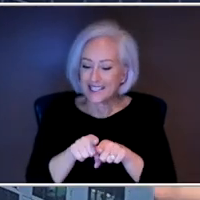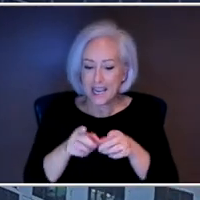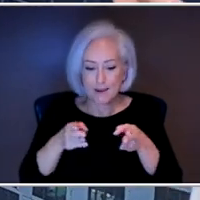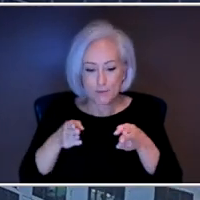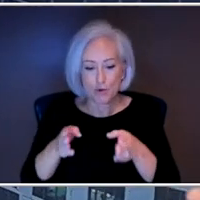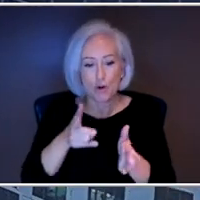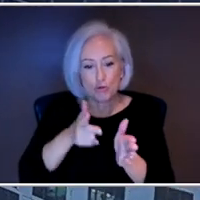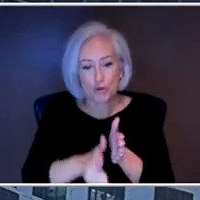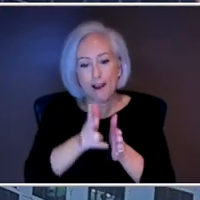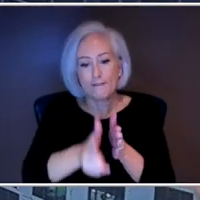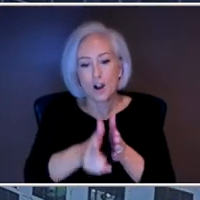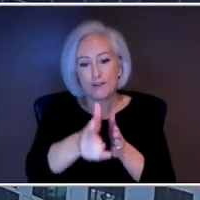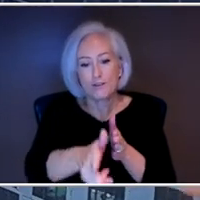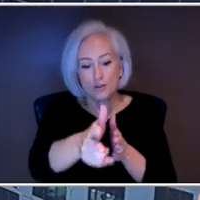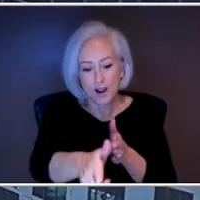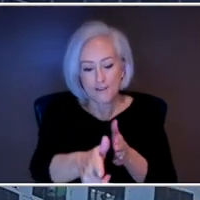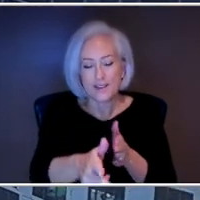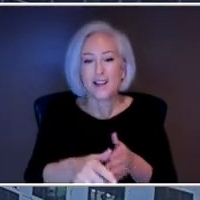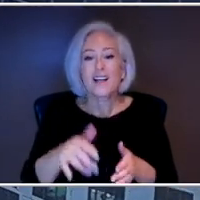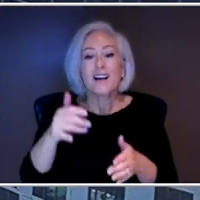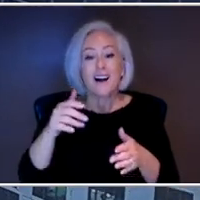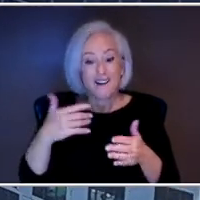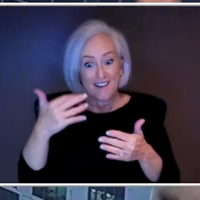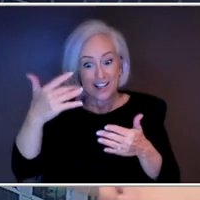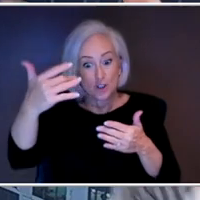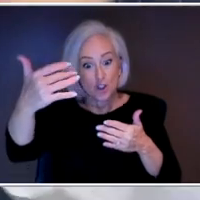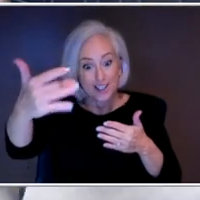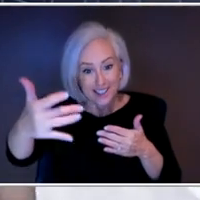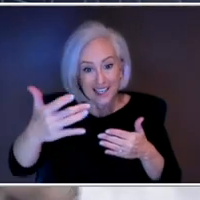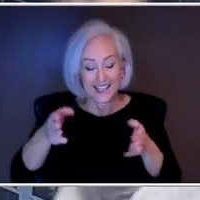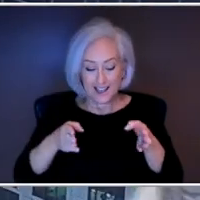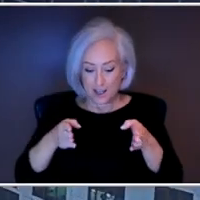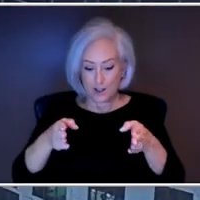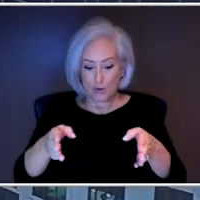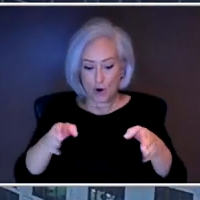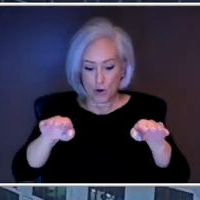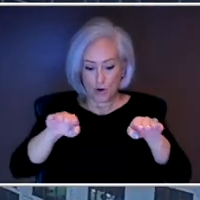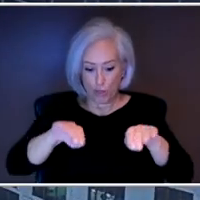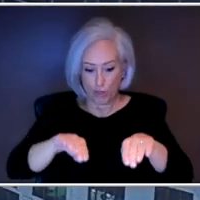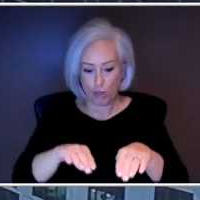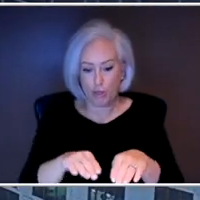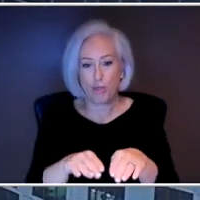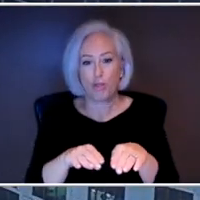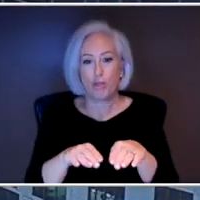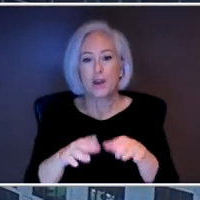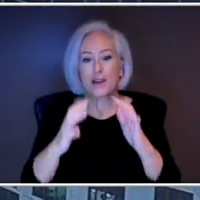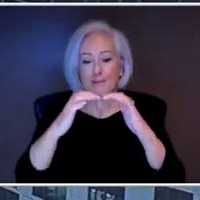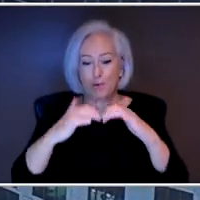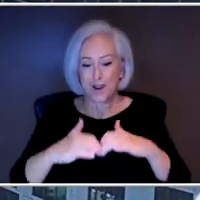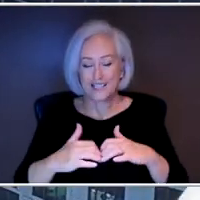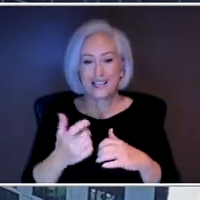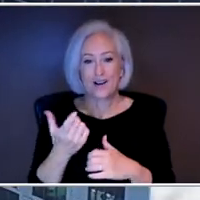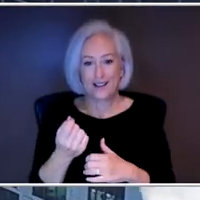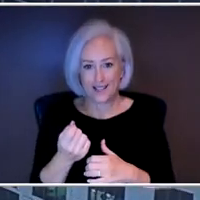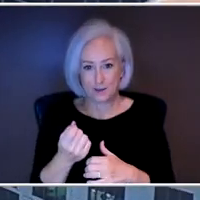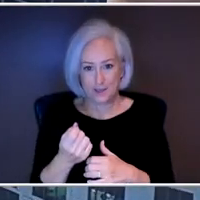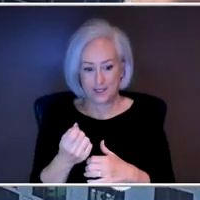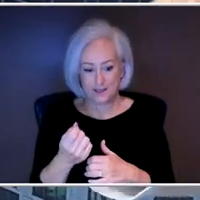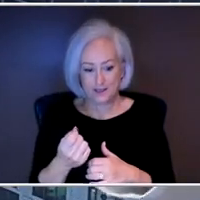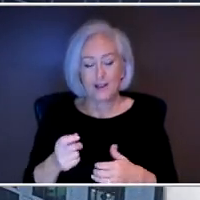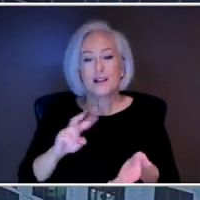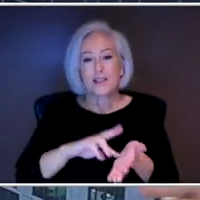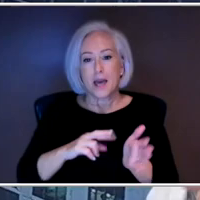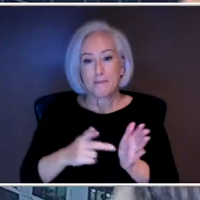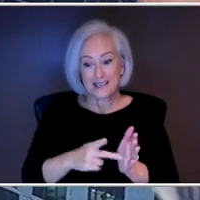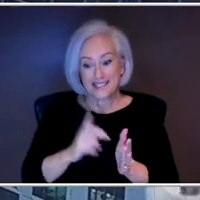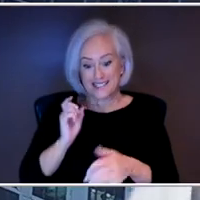is you're selecting for those kind of depressive pathways over time. What medications, what therapy, what other interventions do is basically like smooth out those